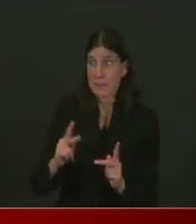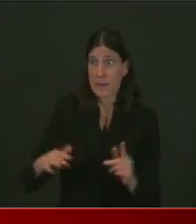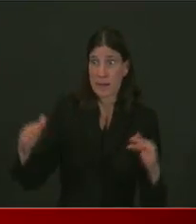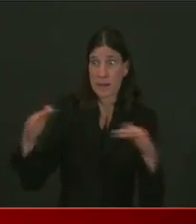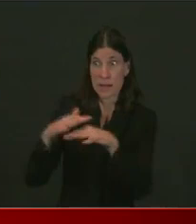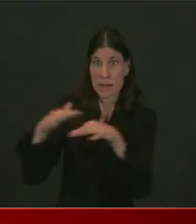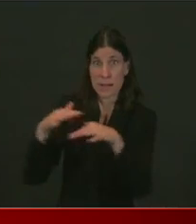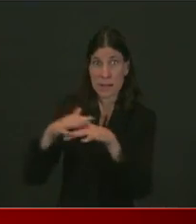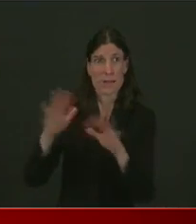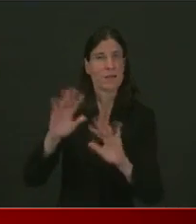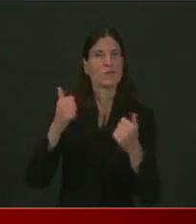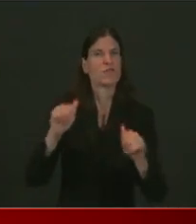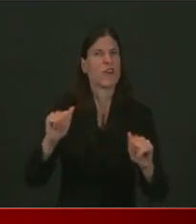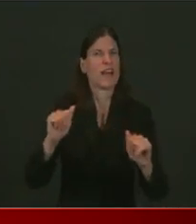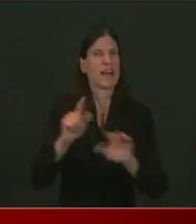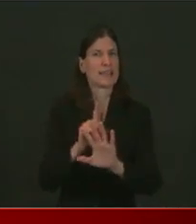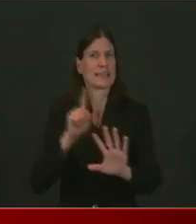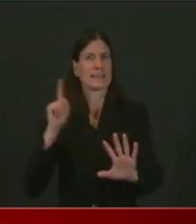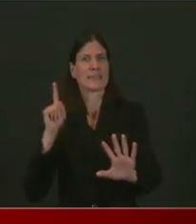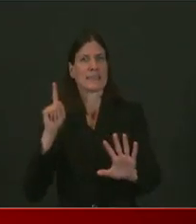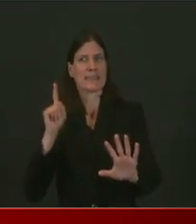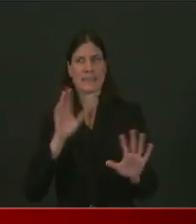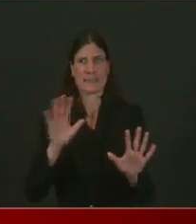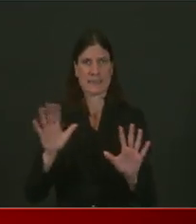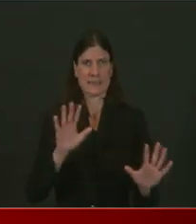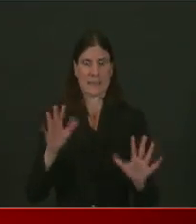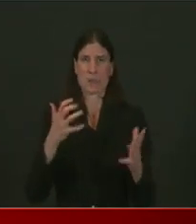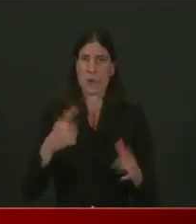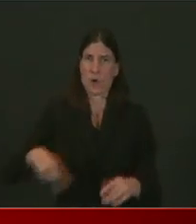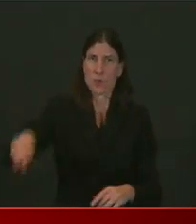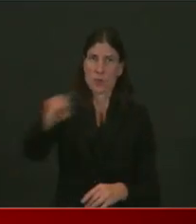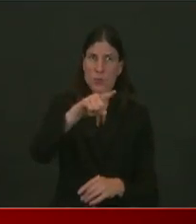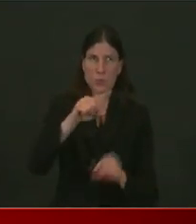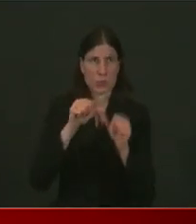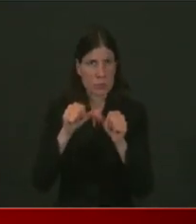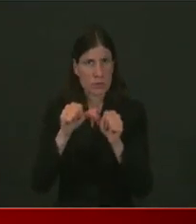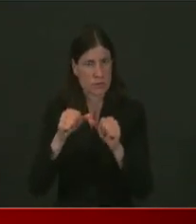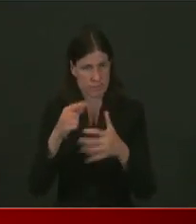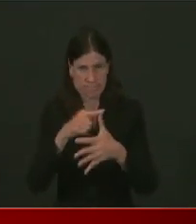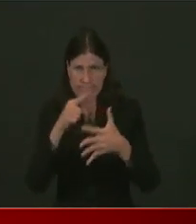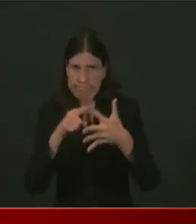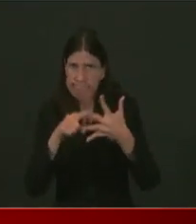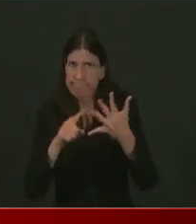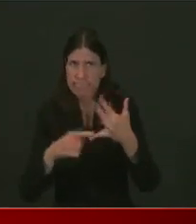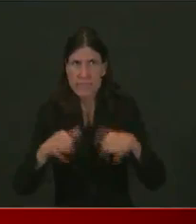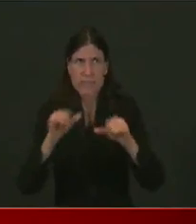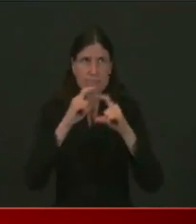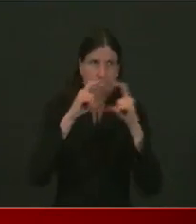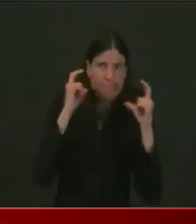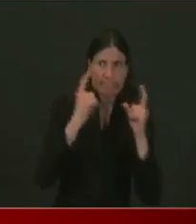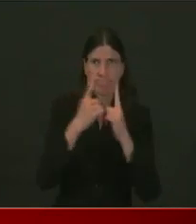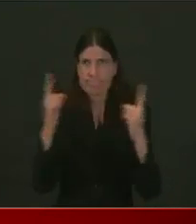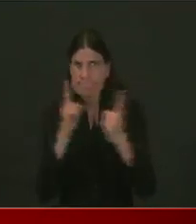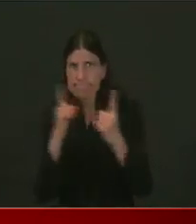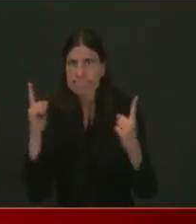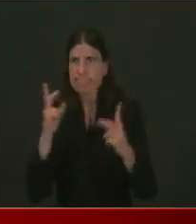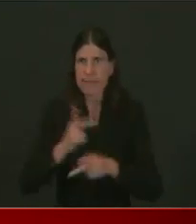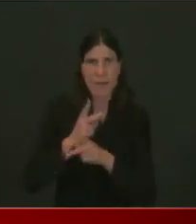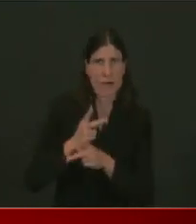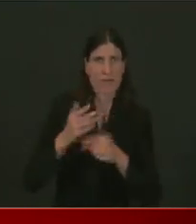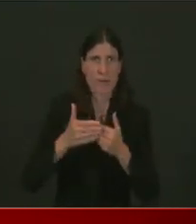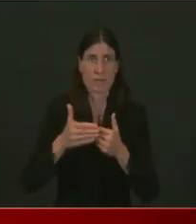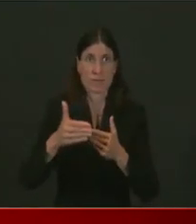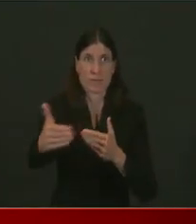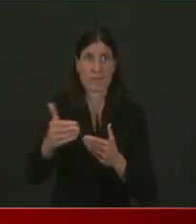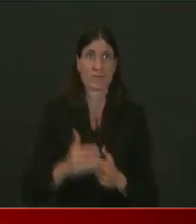to keep doing that. And if we keep doing that really vigilantly, then we're going to, you know, get back to